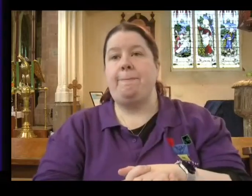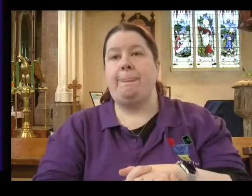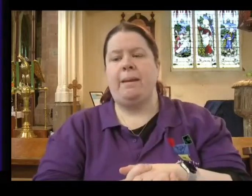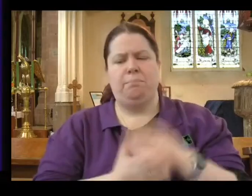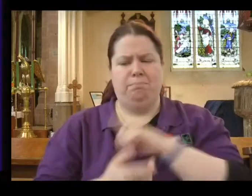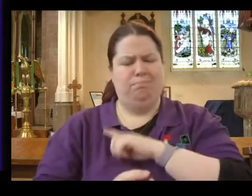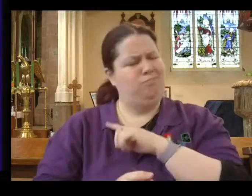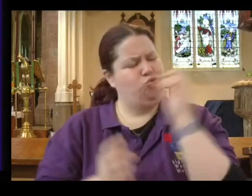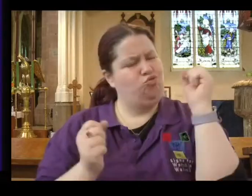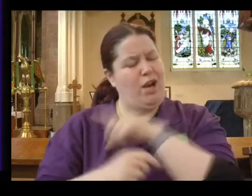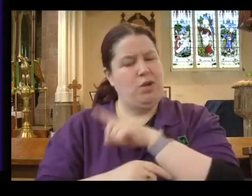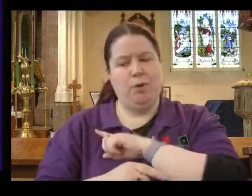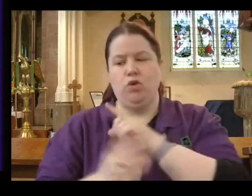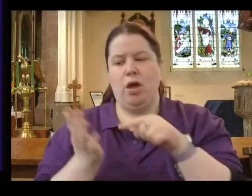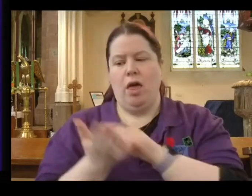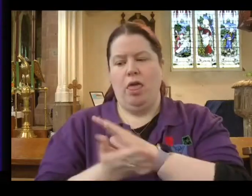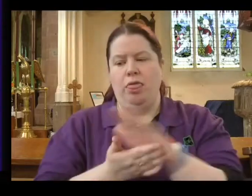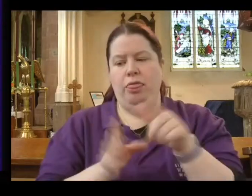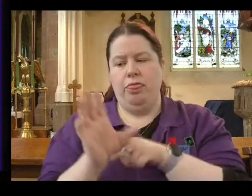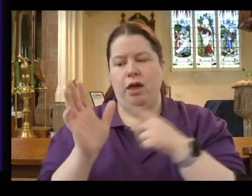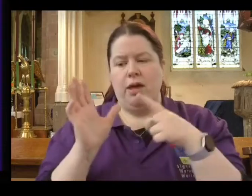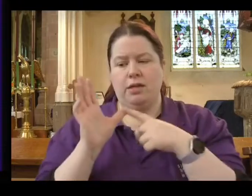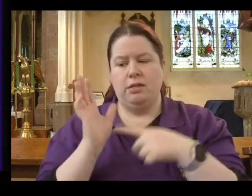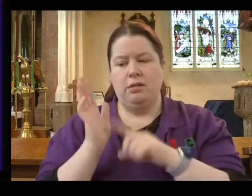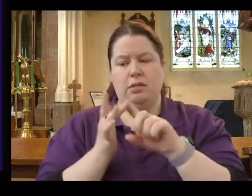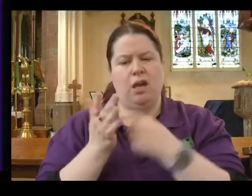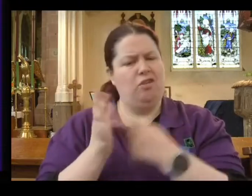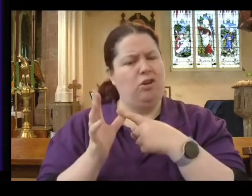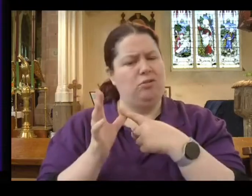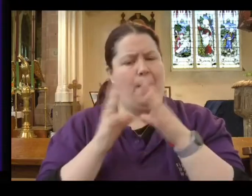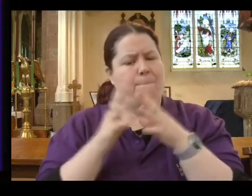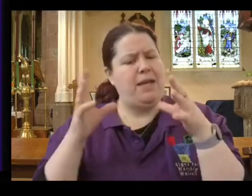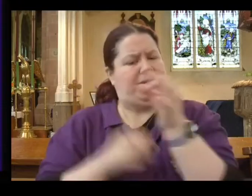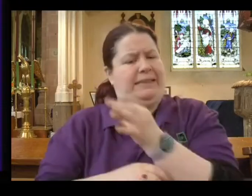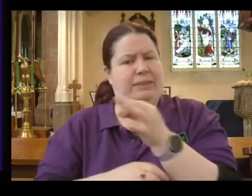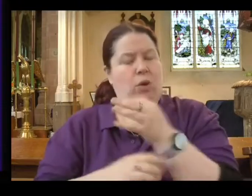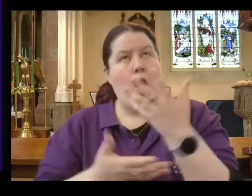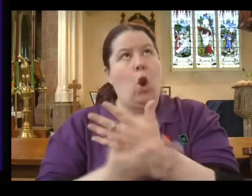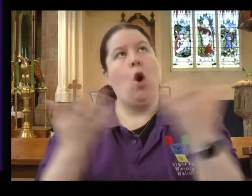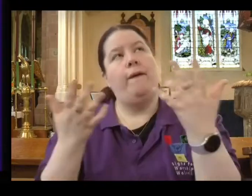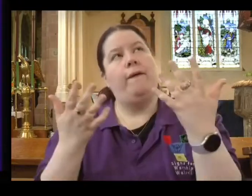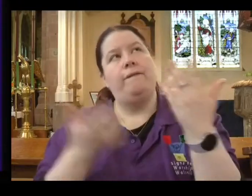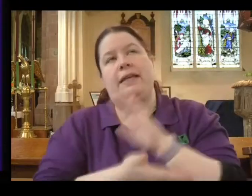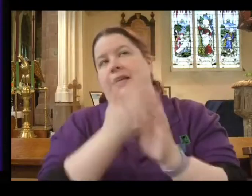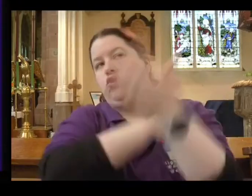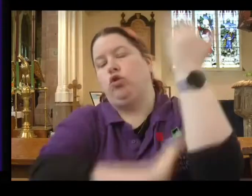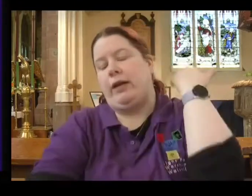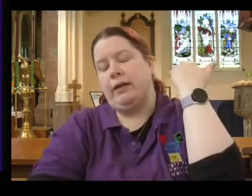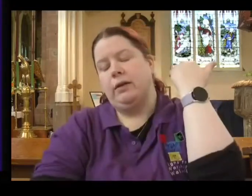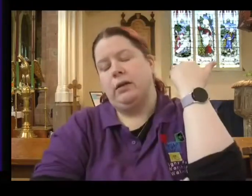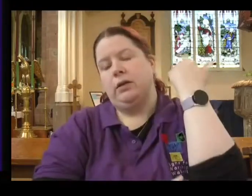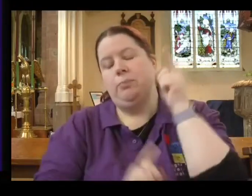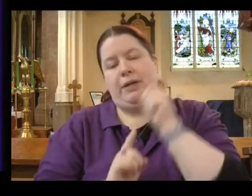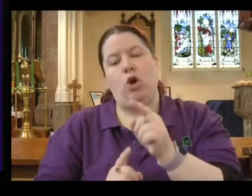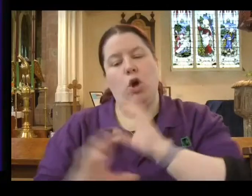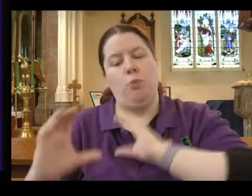Thyatira is not a city with any big history. It just happens to be on the main communication route. The postal